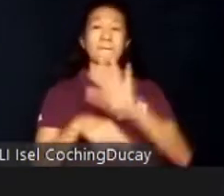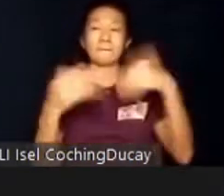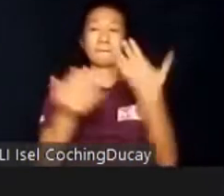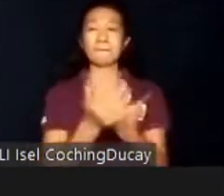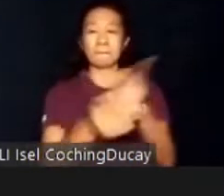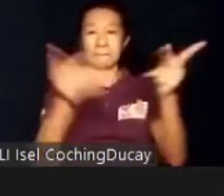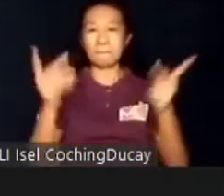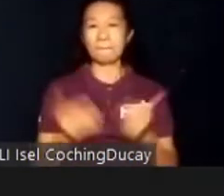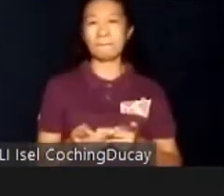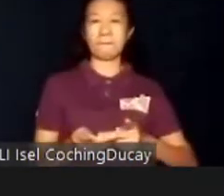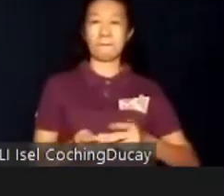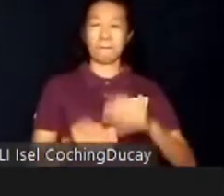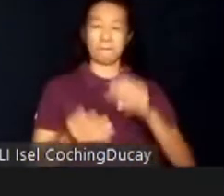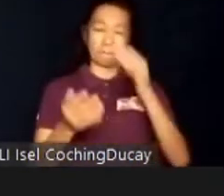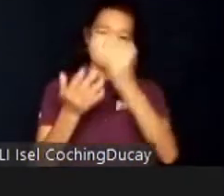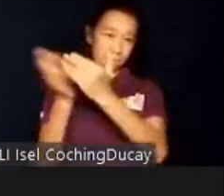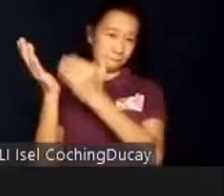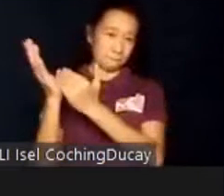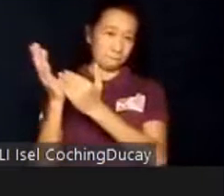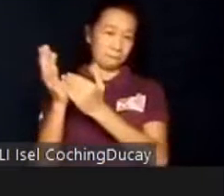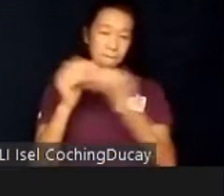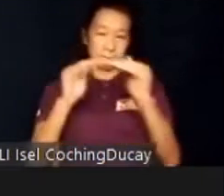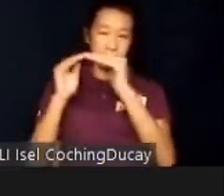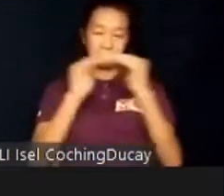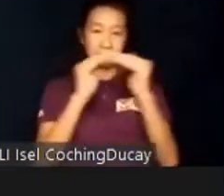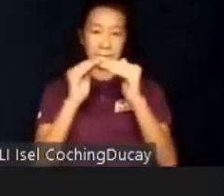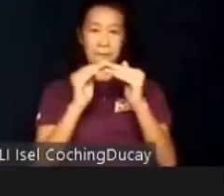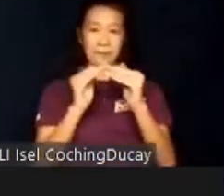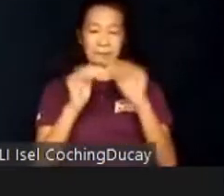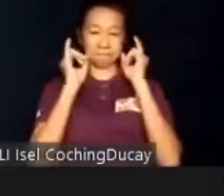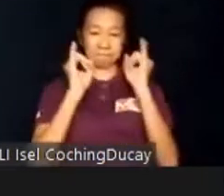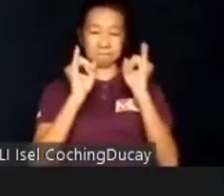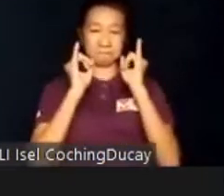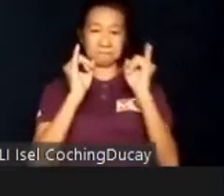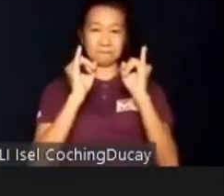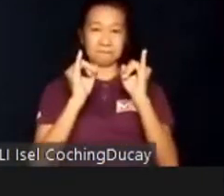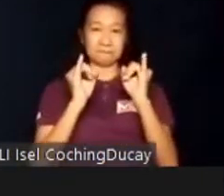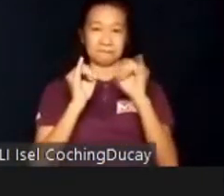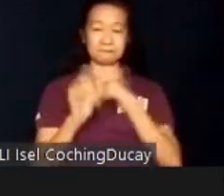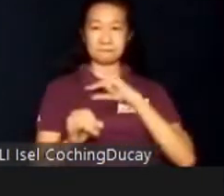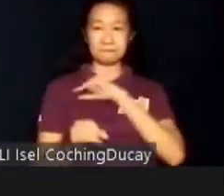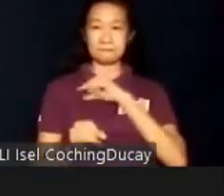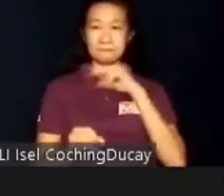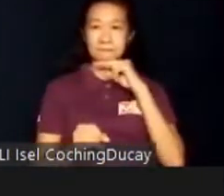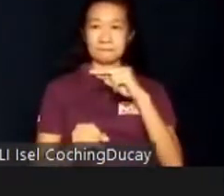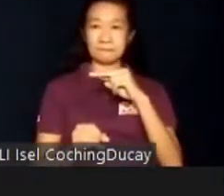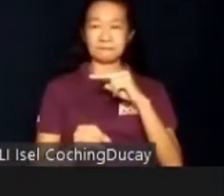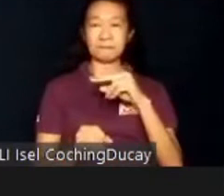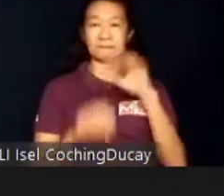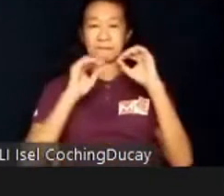standards were set to ensure quality of instruction is not just teacher-dependent.